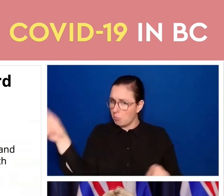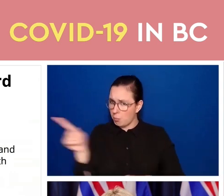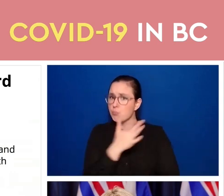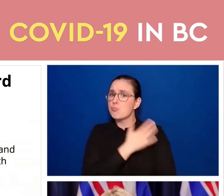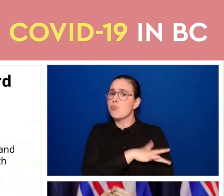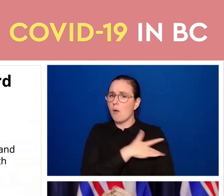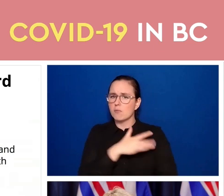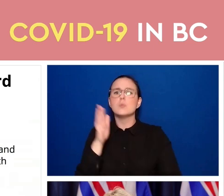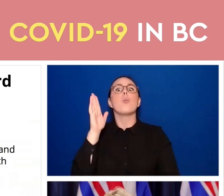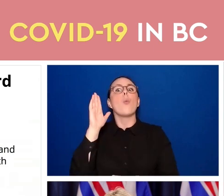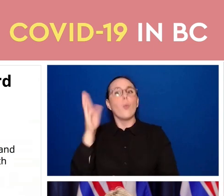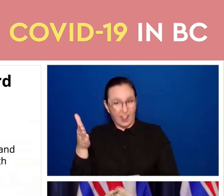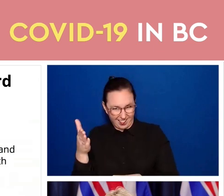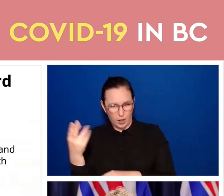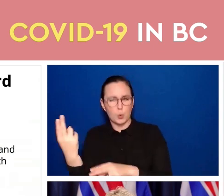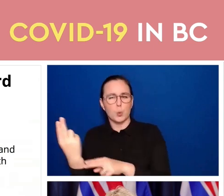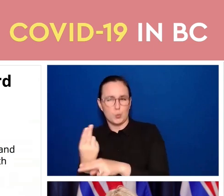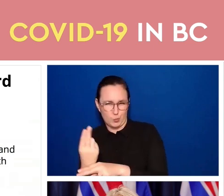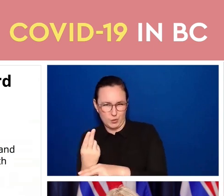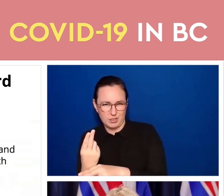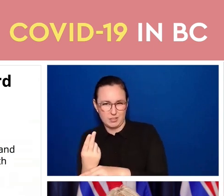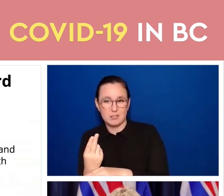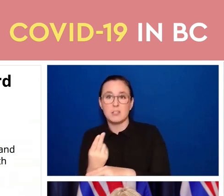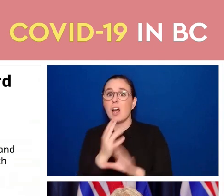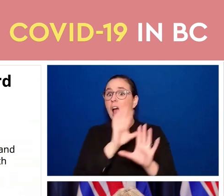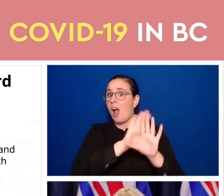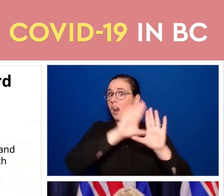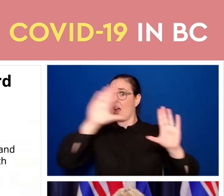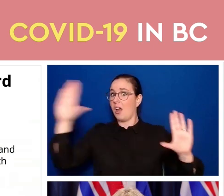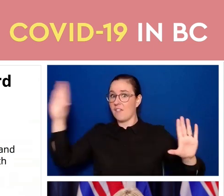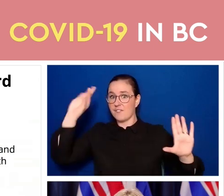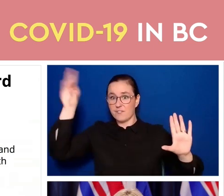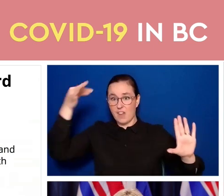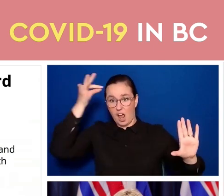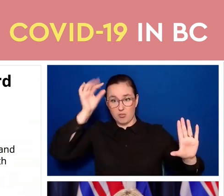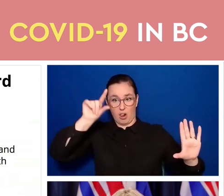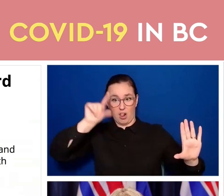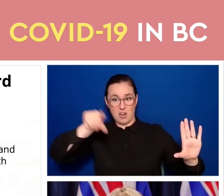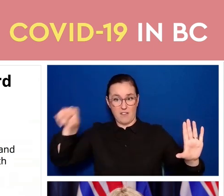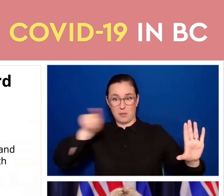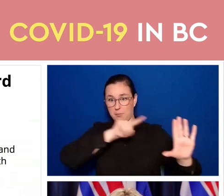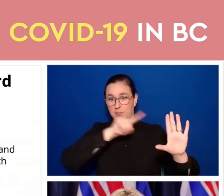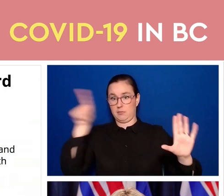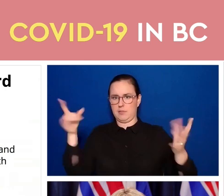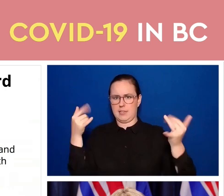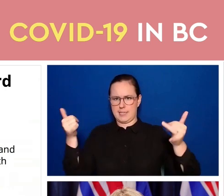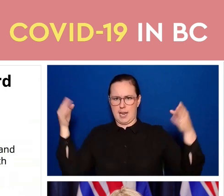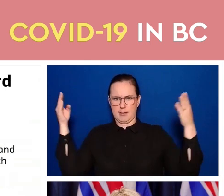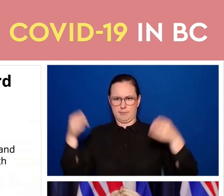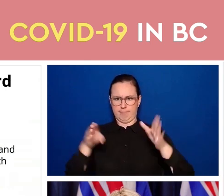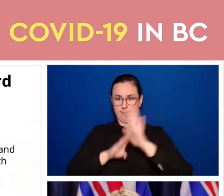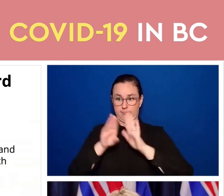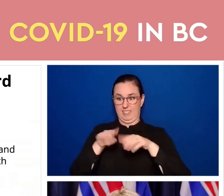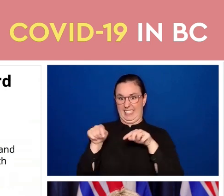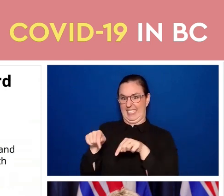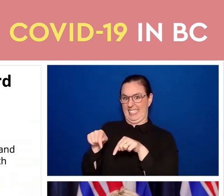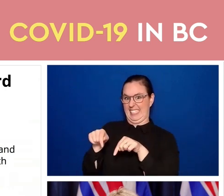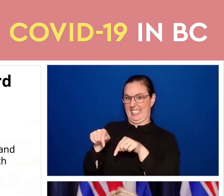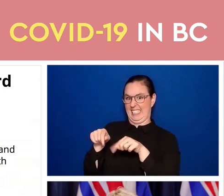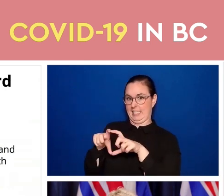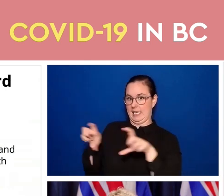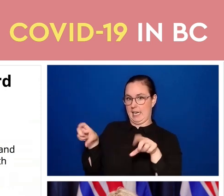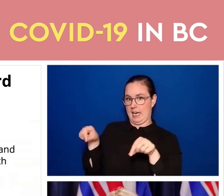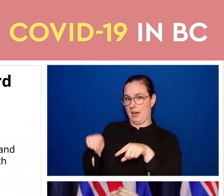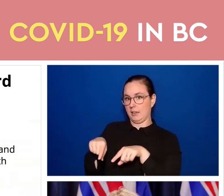and that we're working with the federal government to make sure that this is the card that you will use eventually when the federal